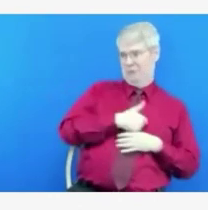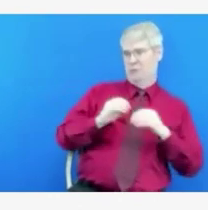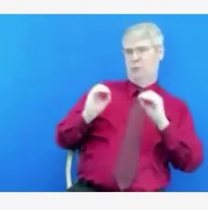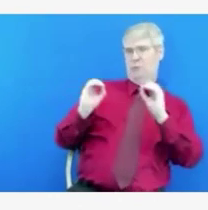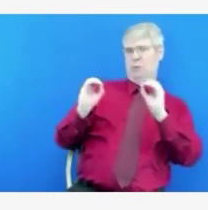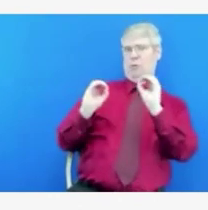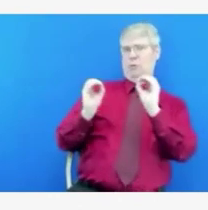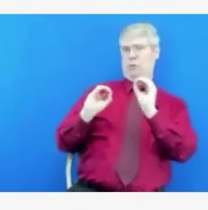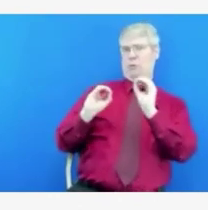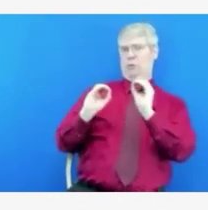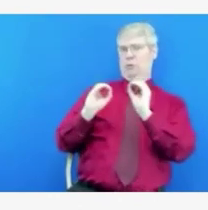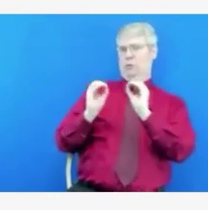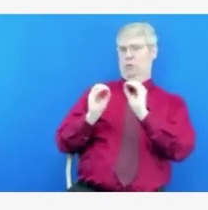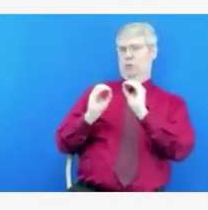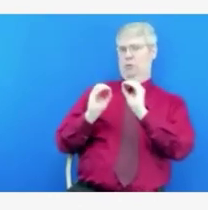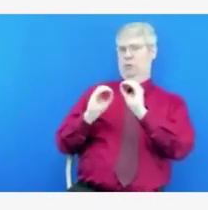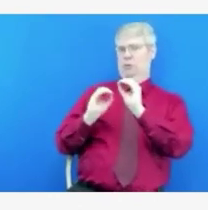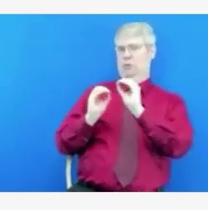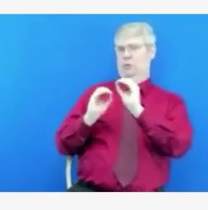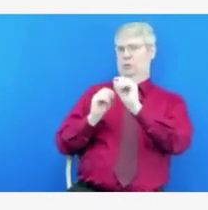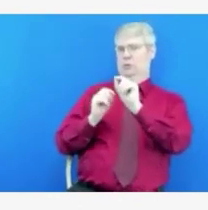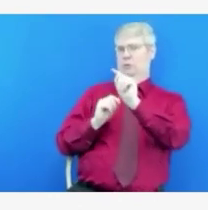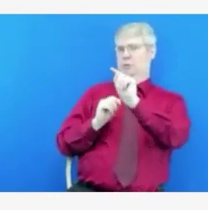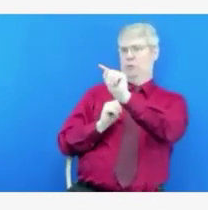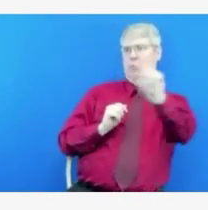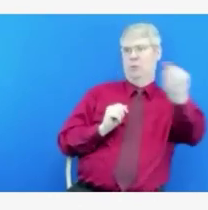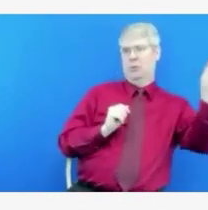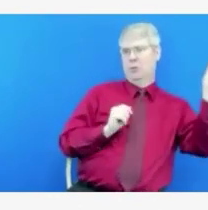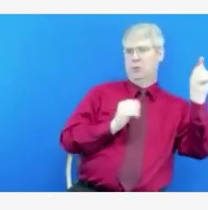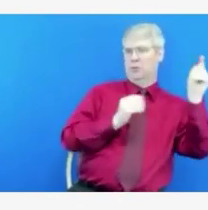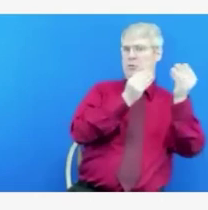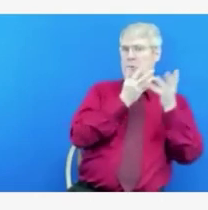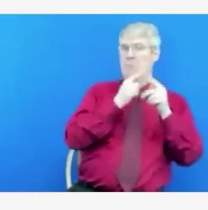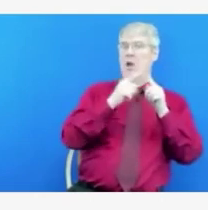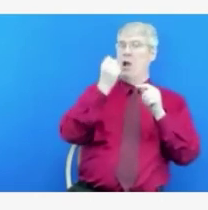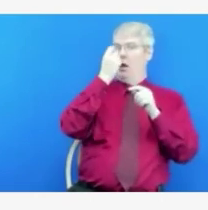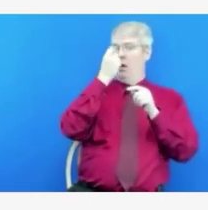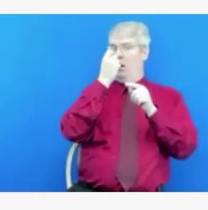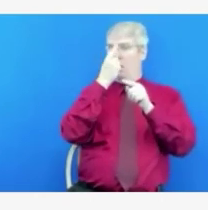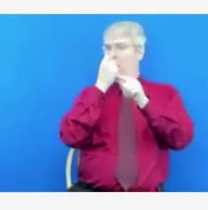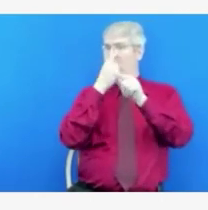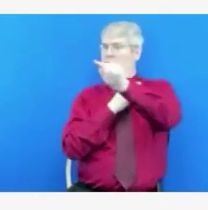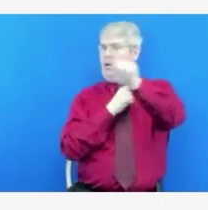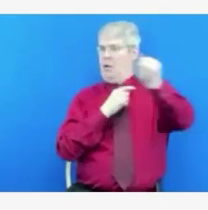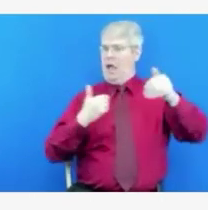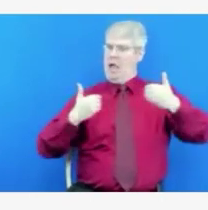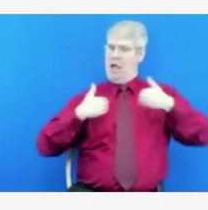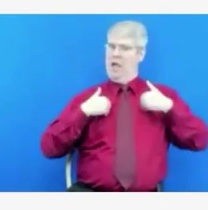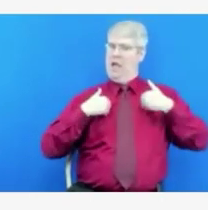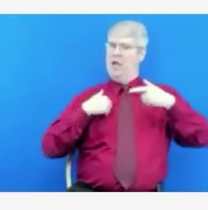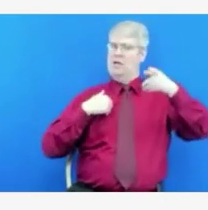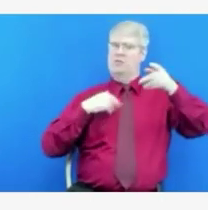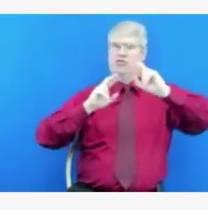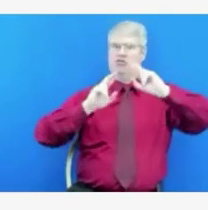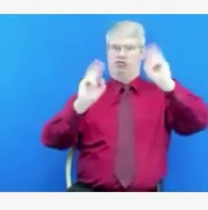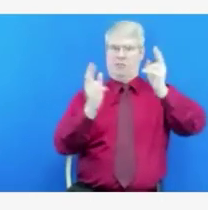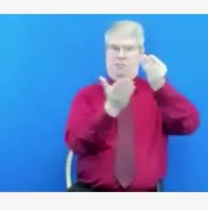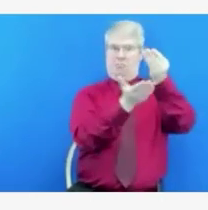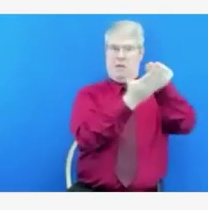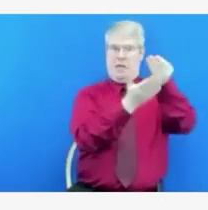nurses to move into the work field. There's a lot of monetary incentive, as Dr. Nemerson talked about.